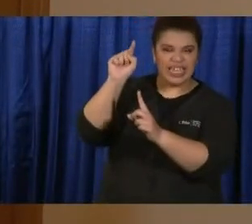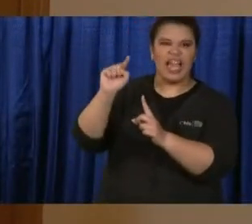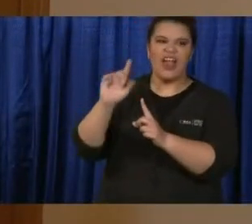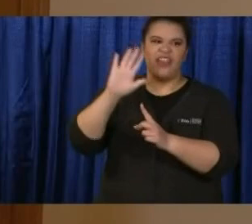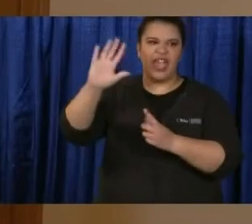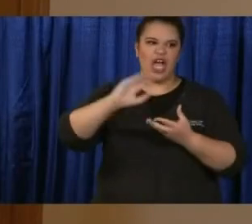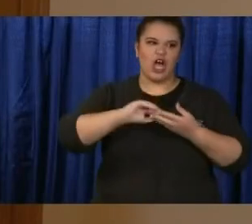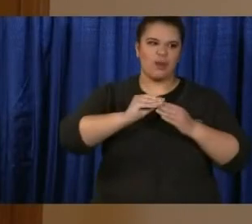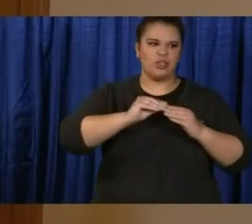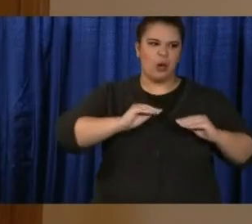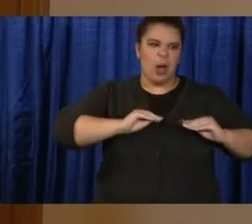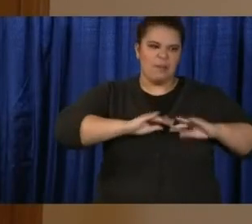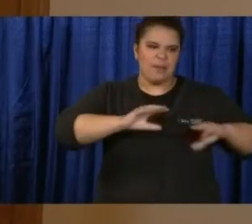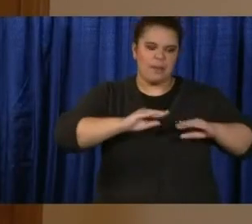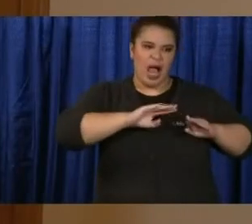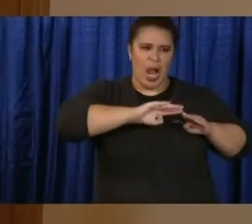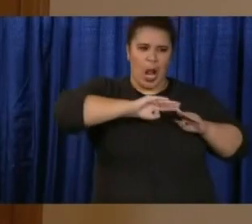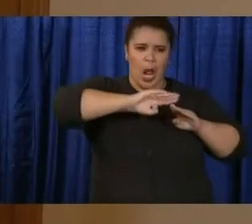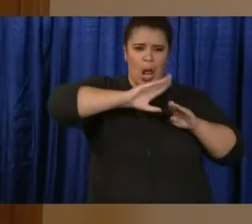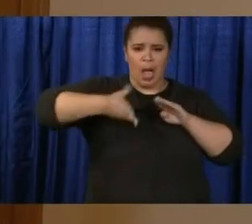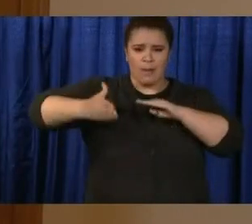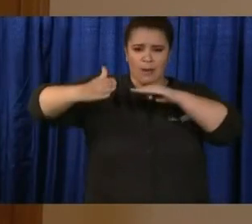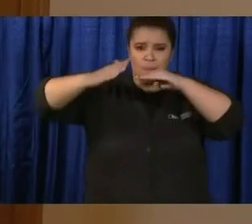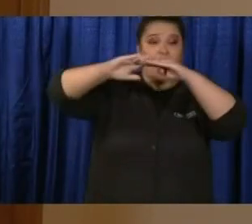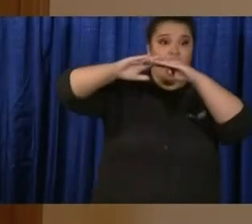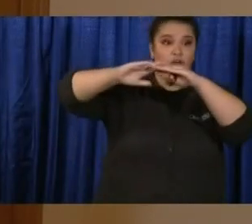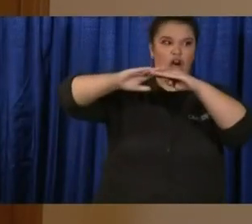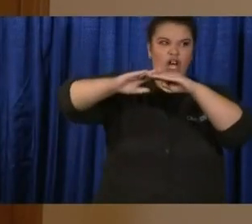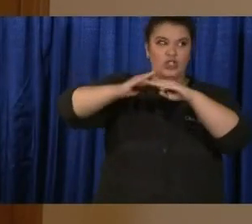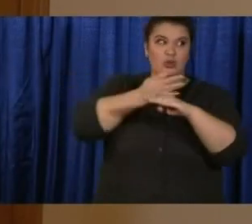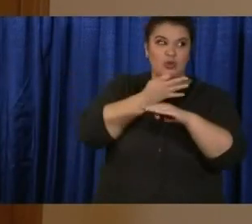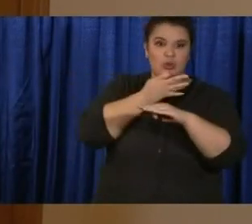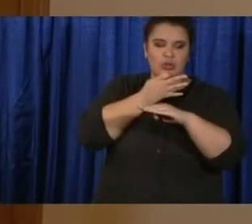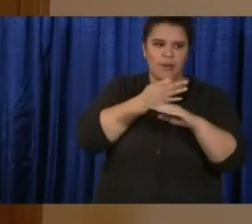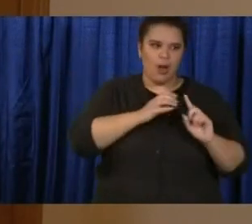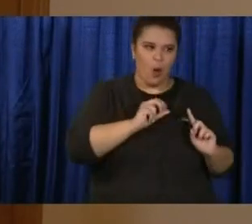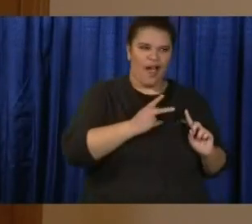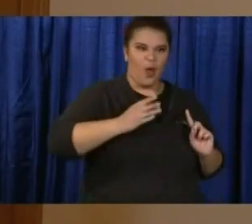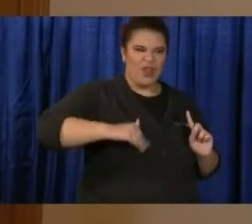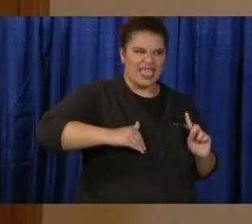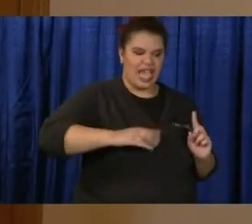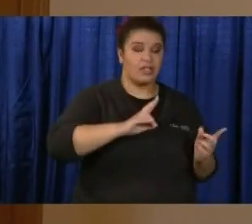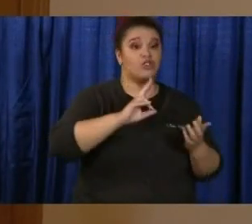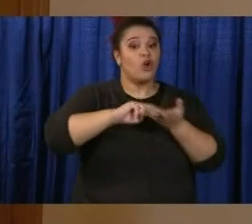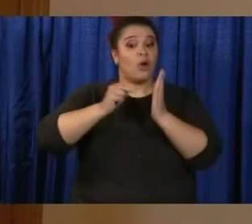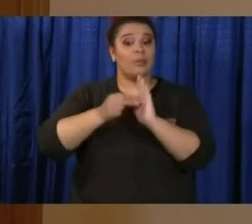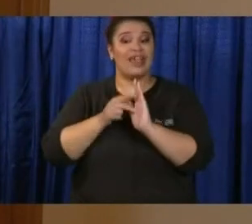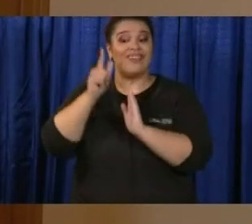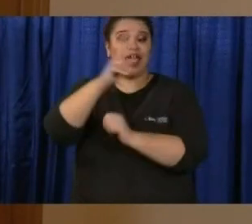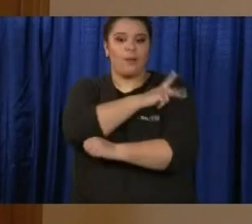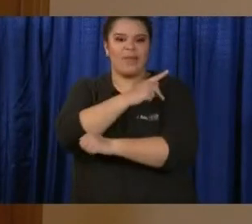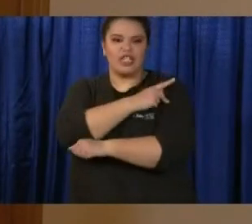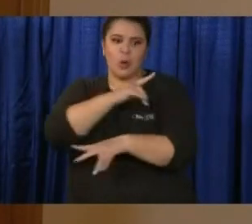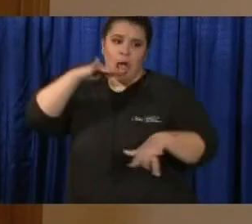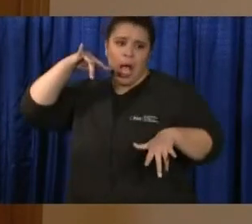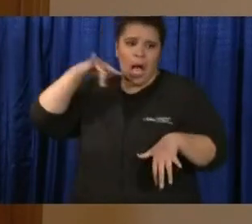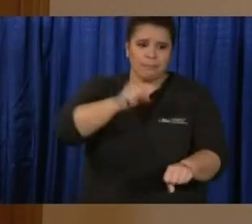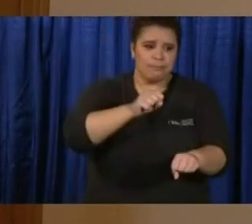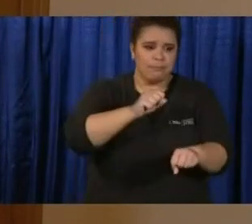that they won't be available when our surge comes. Could you respond to that and tell us whether a doubling of capacity is going to be enough?